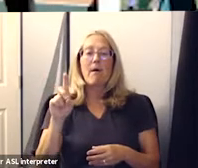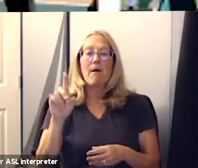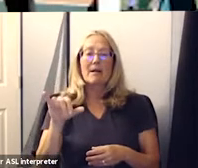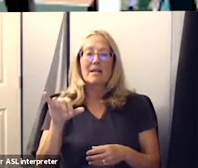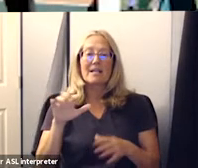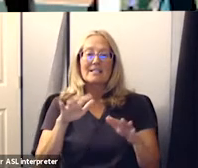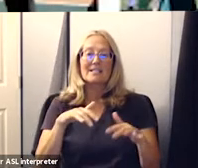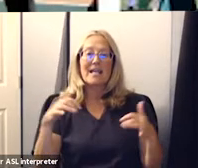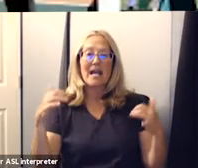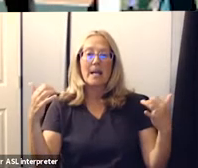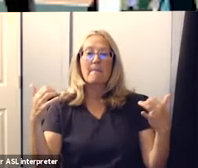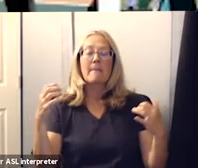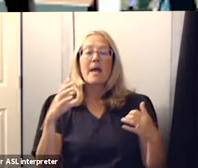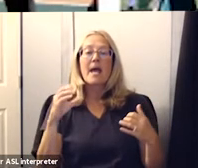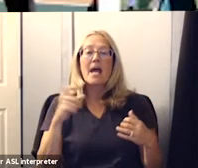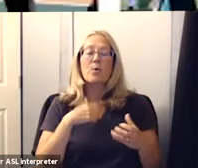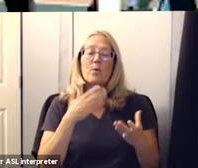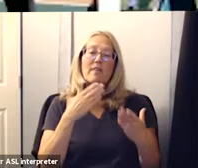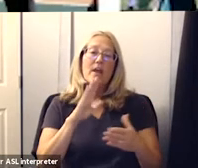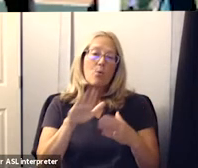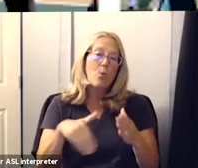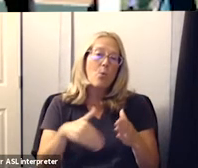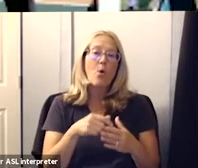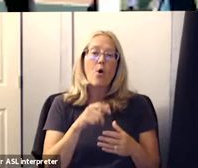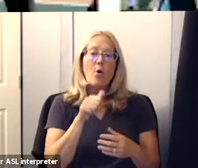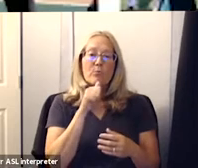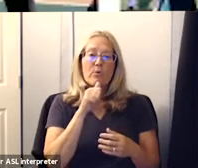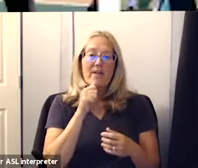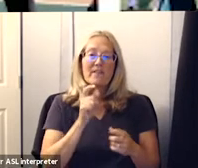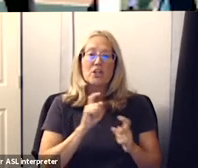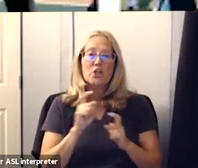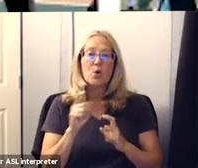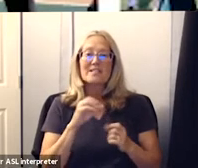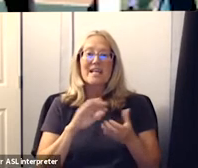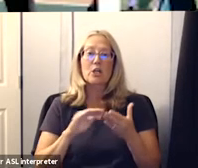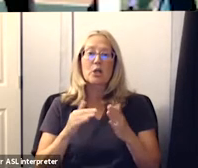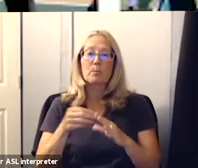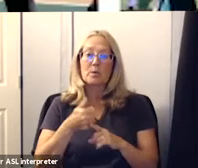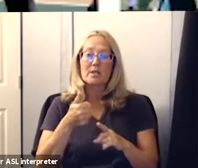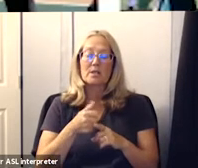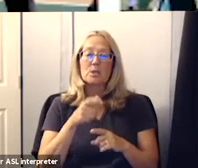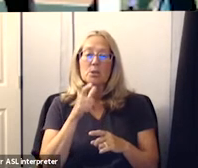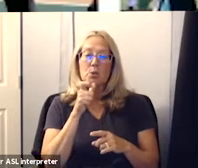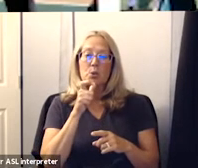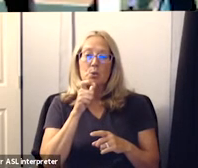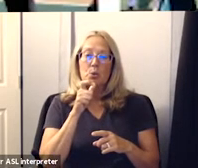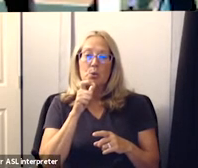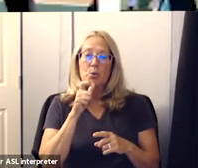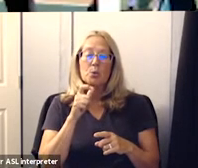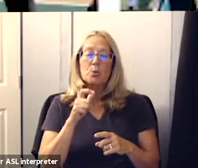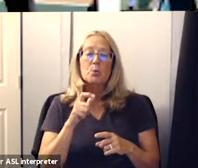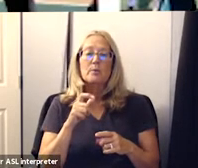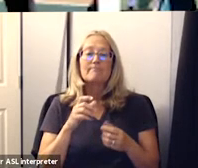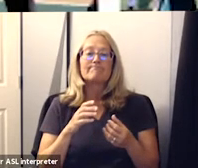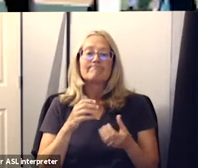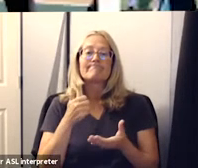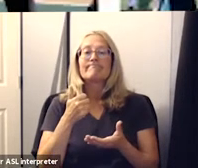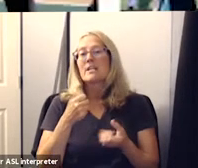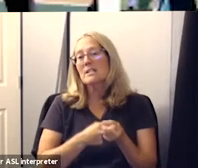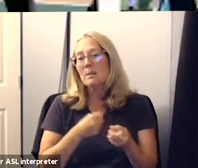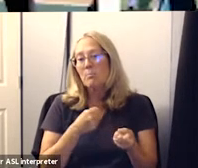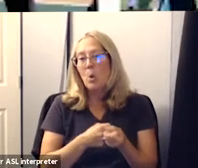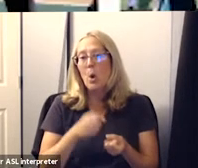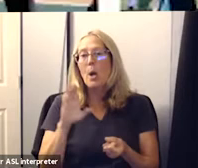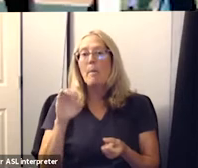recognize this milestone we want to thank all the private donors along with our community who voted for our bond money that helped to really